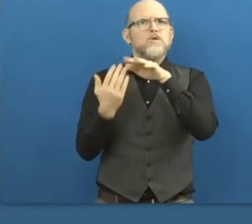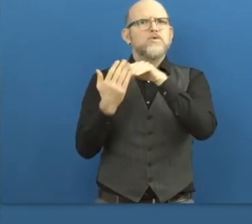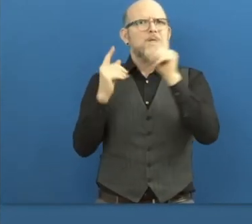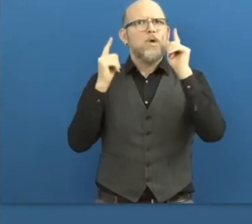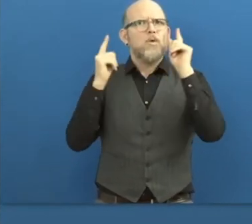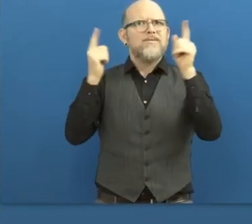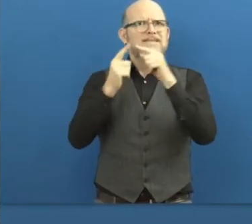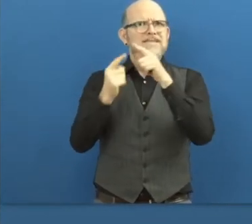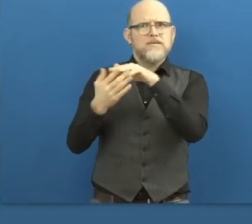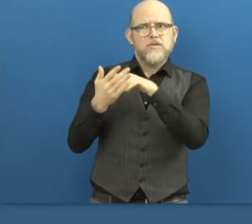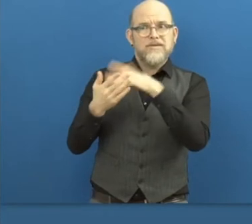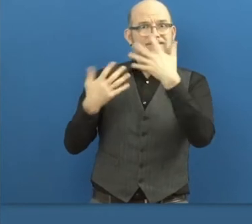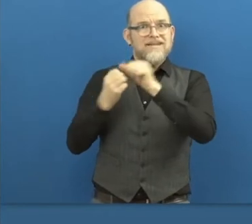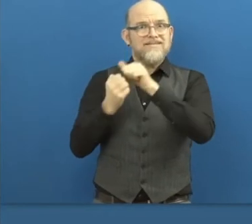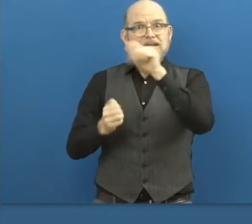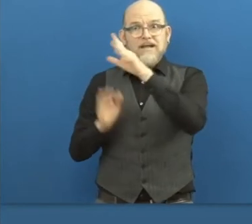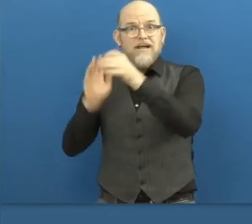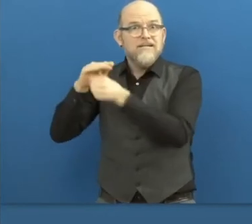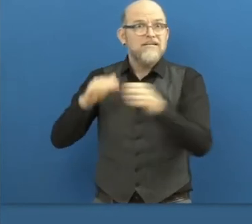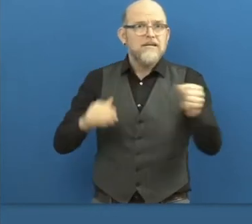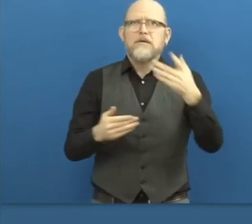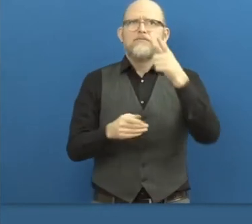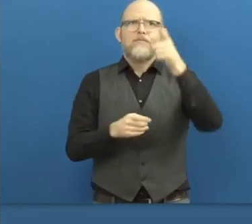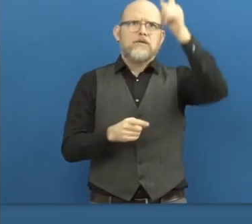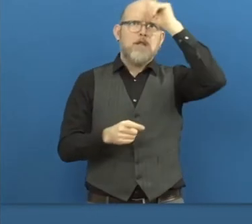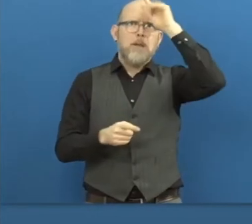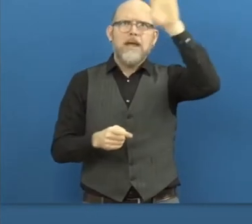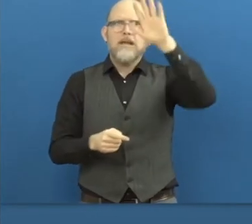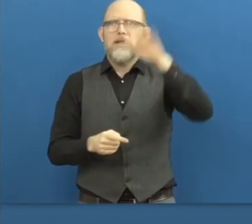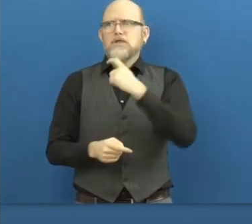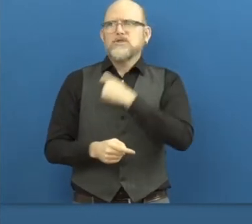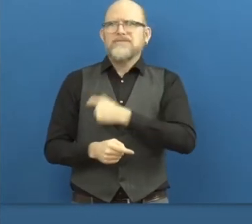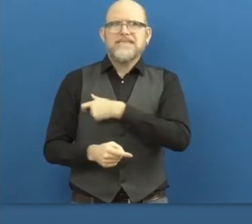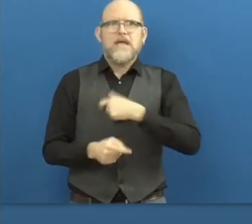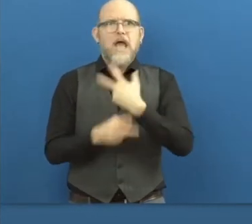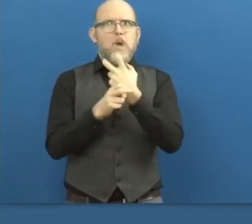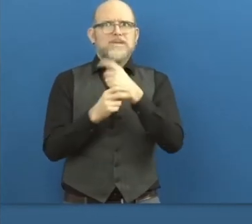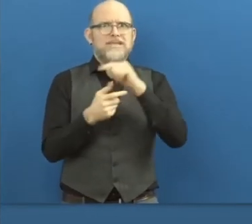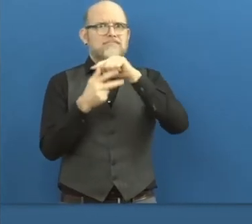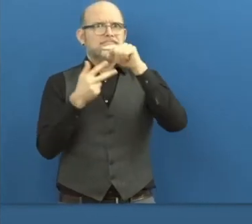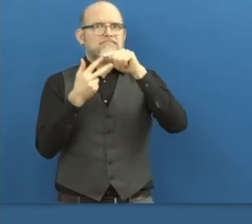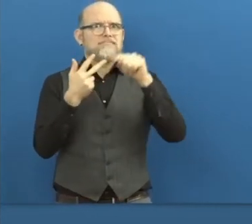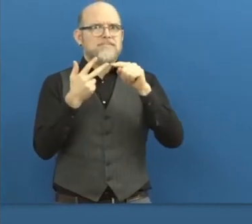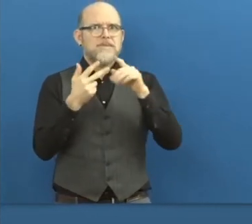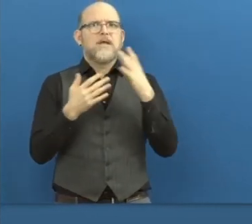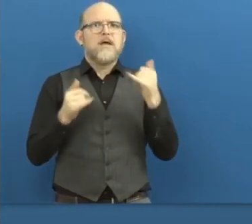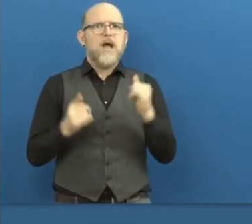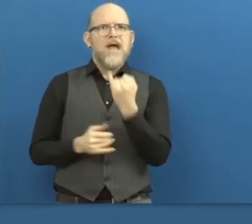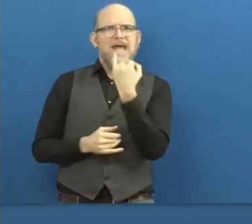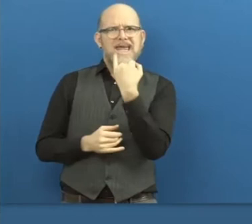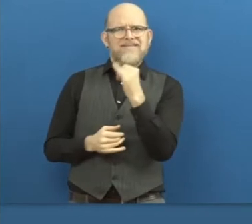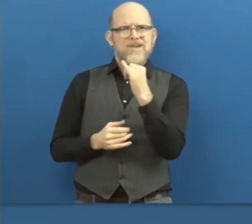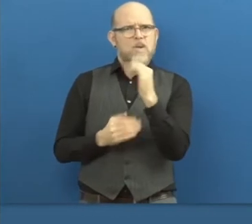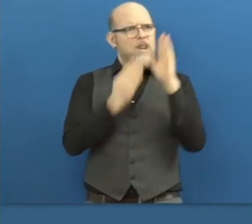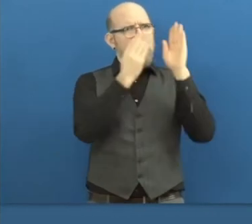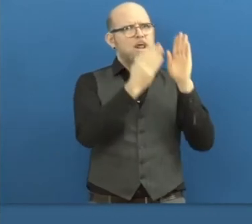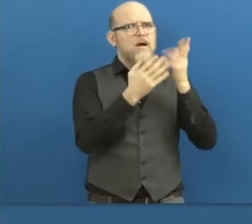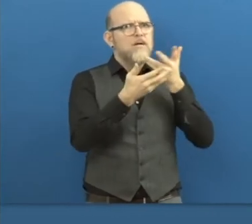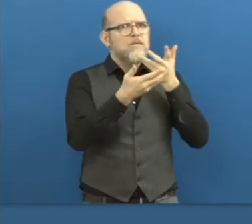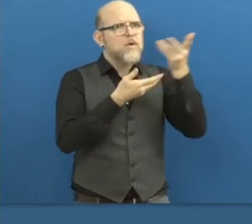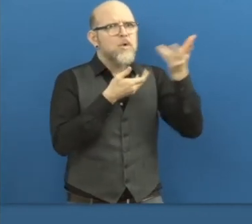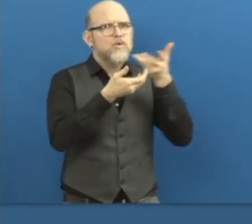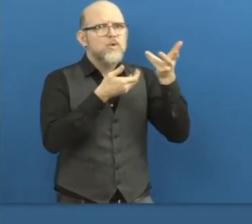in Austria, Germany, Switzerland. And of course, we also have many individual consulting programs